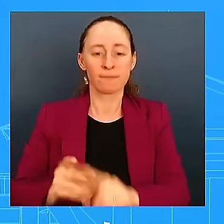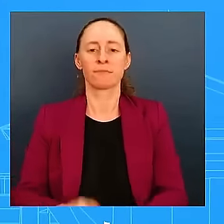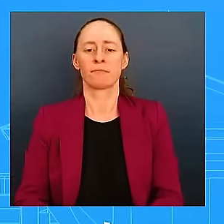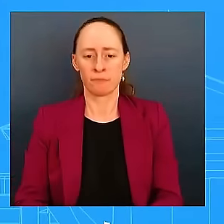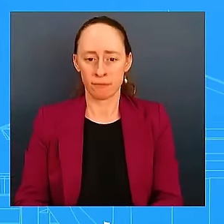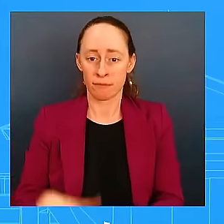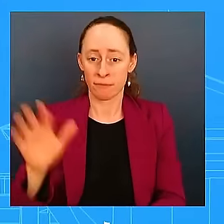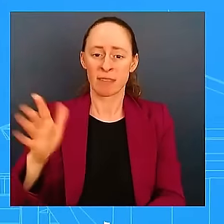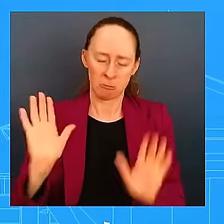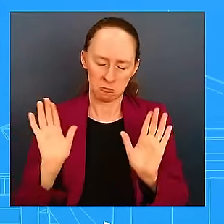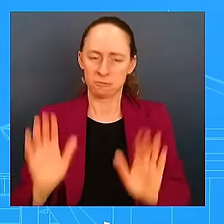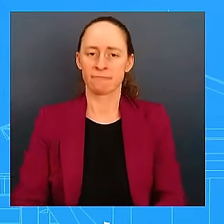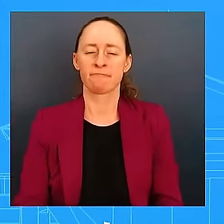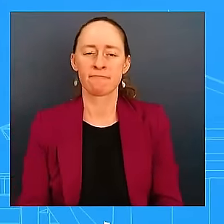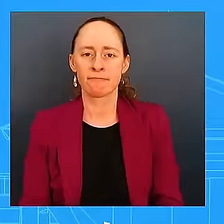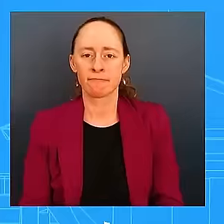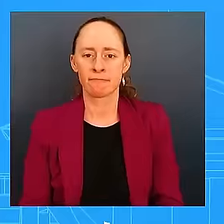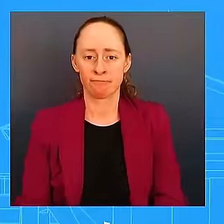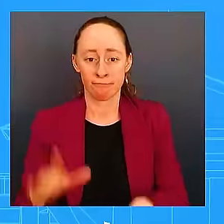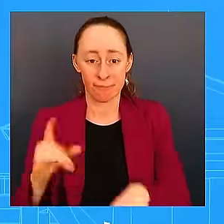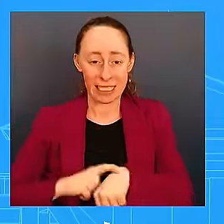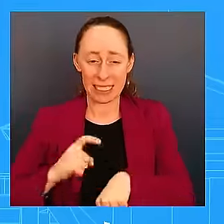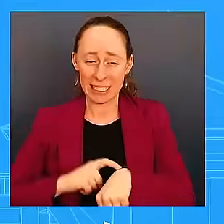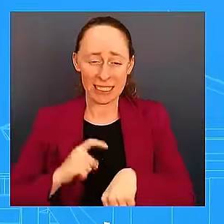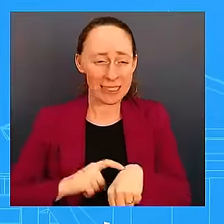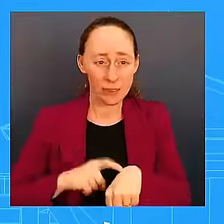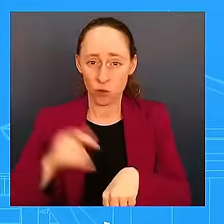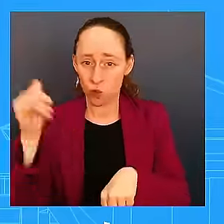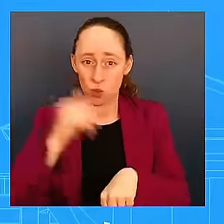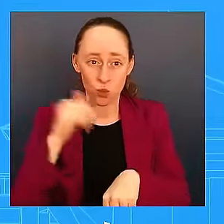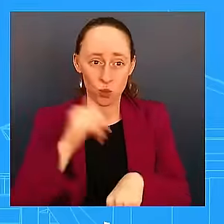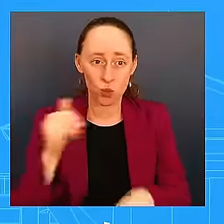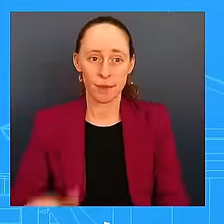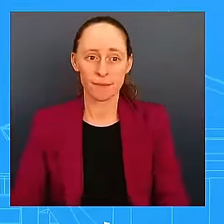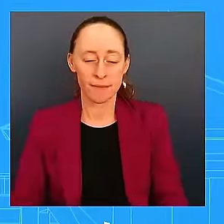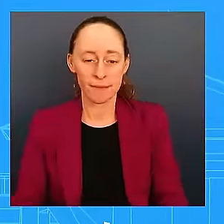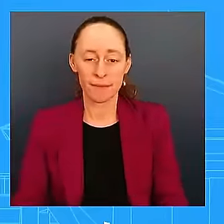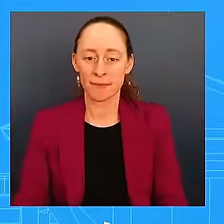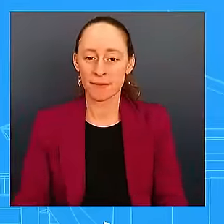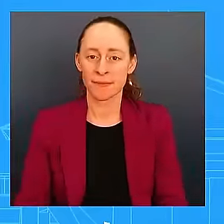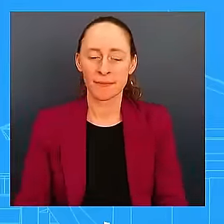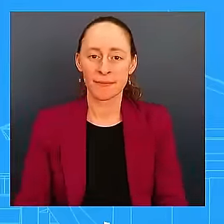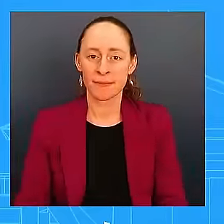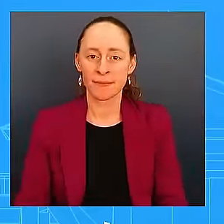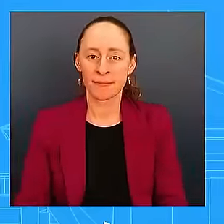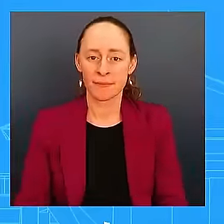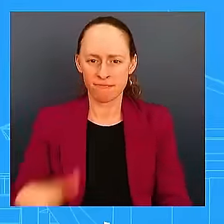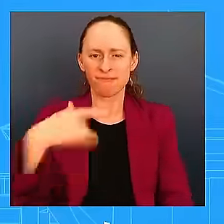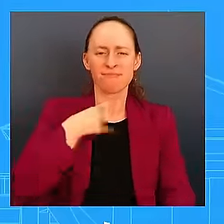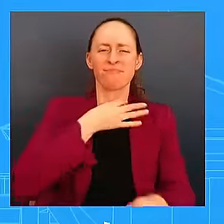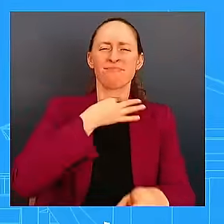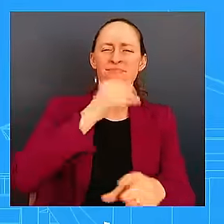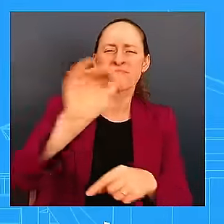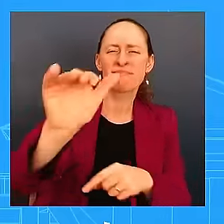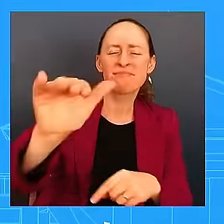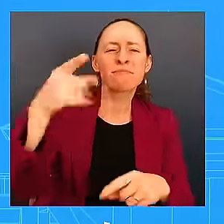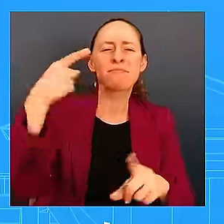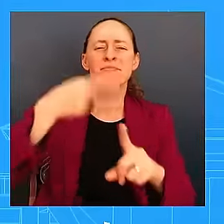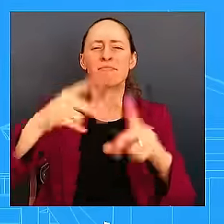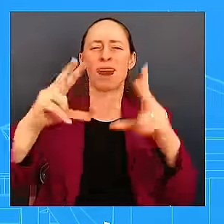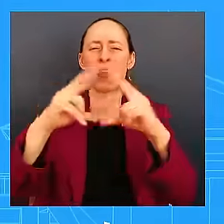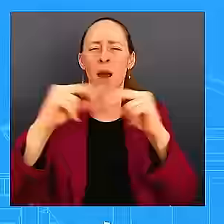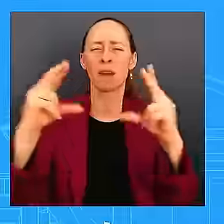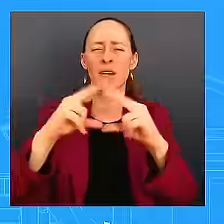ahead. Thank you, Corinne. Just to follow up again on the Lebanon. Is the administration meeting at all with Prime Minister Netanyahu while he's in the U